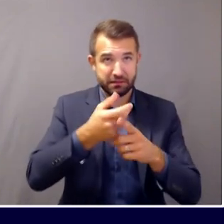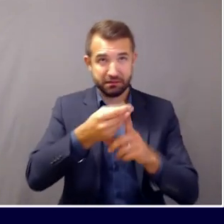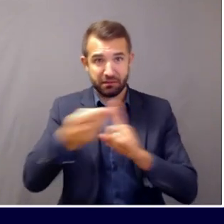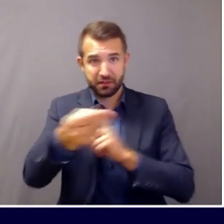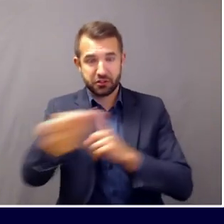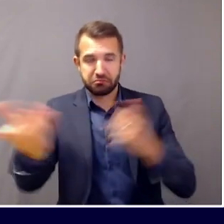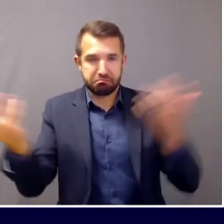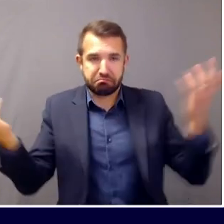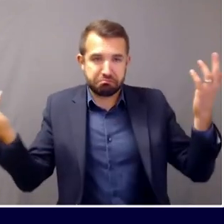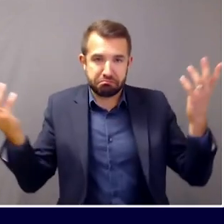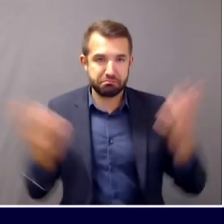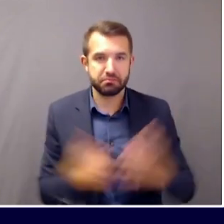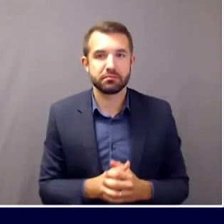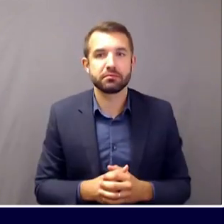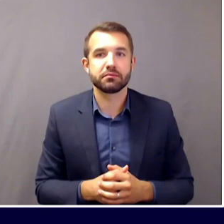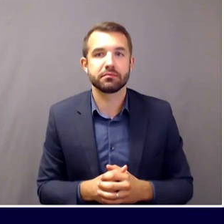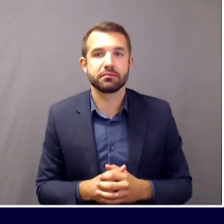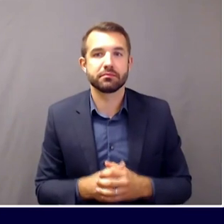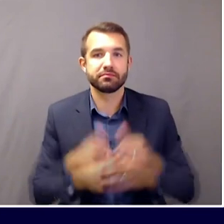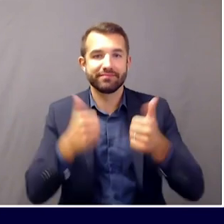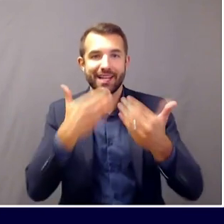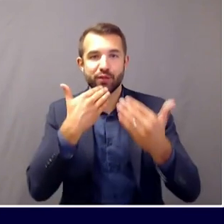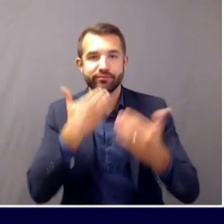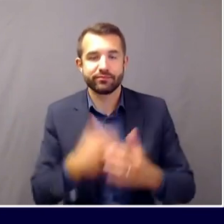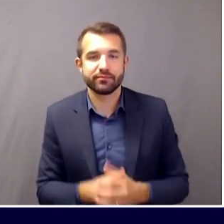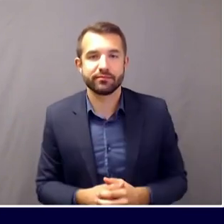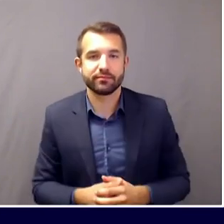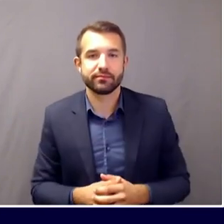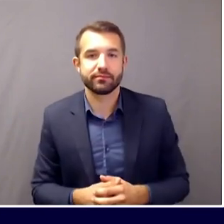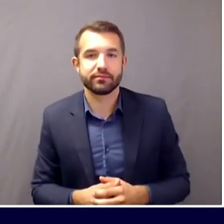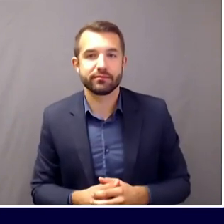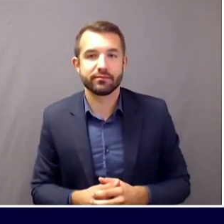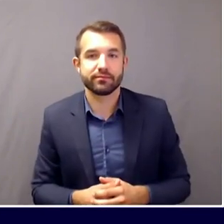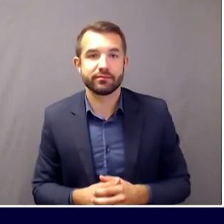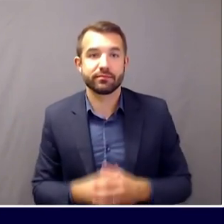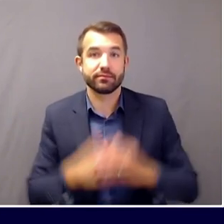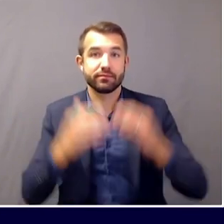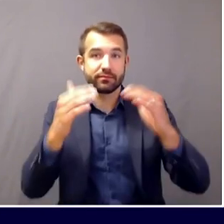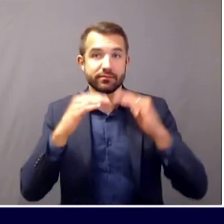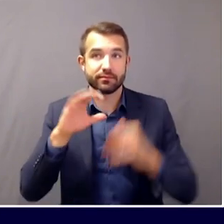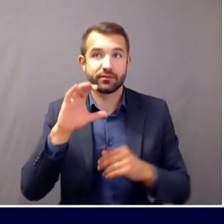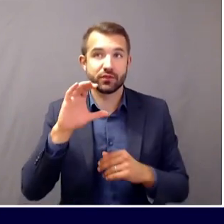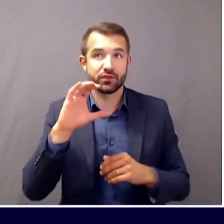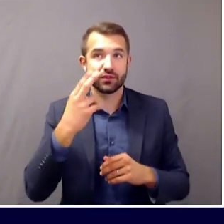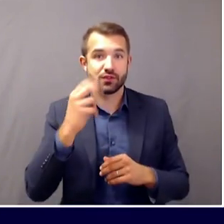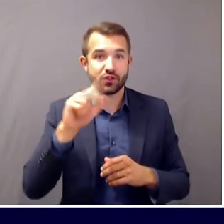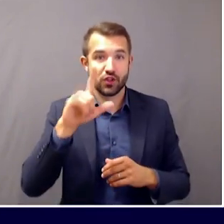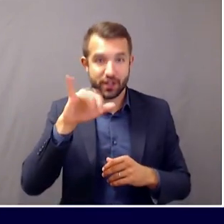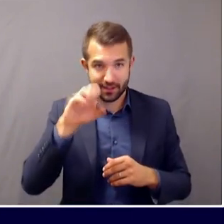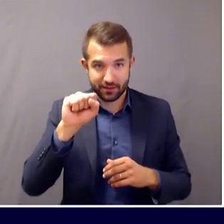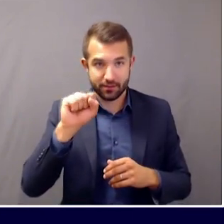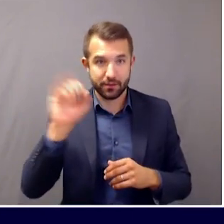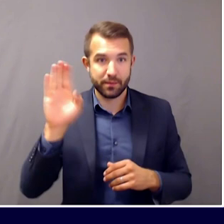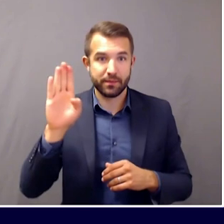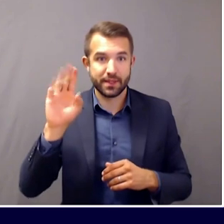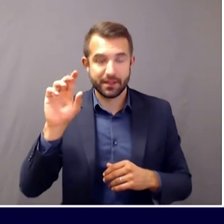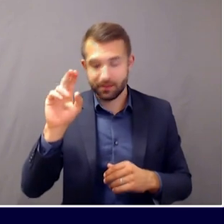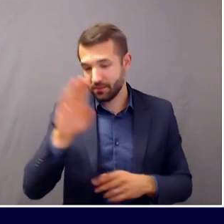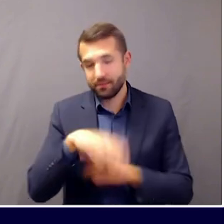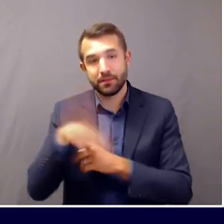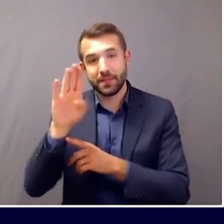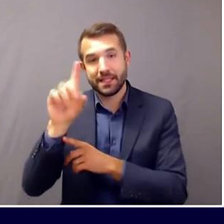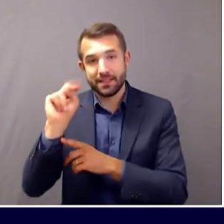Okay, thank you very much. You bet, Liz. I'm going to turn now to Charlie at the BDN. Yes, thank you, Dr. Shaw.